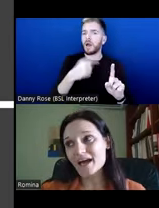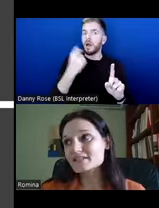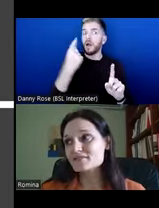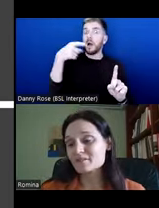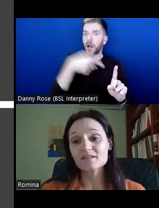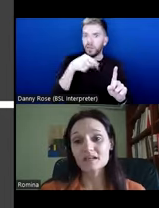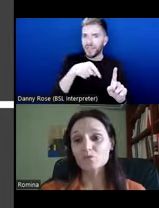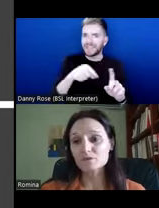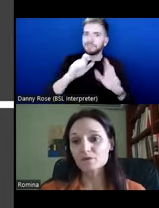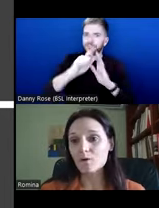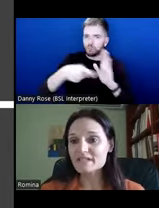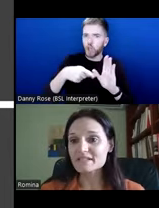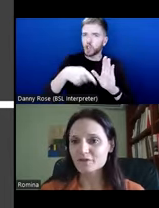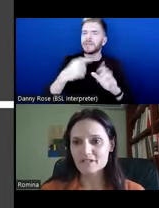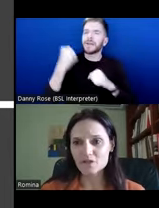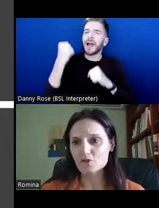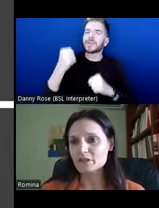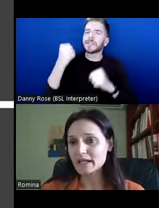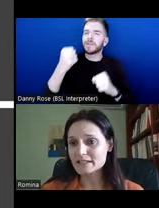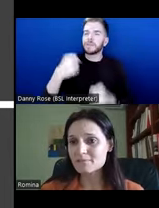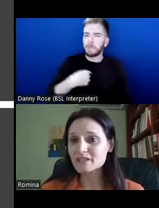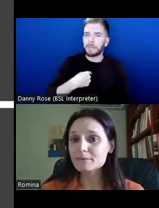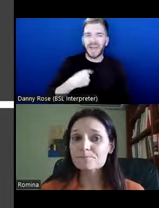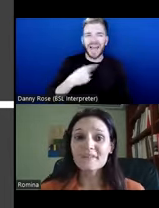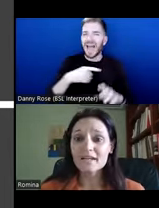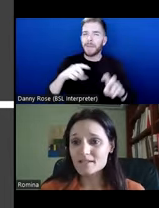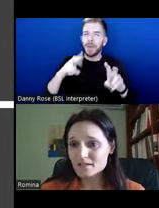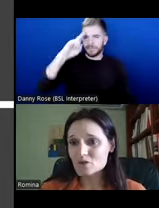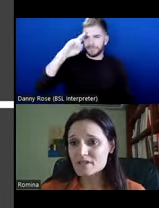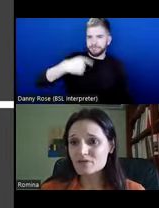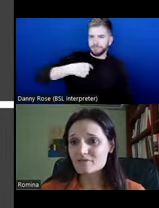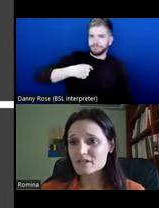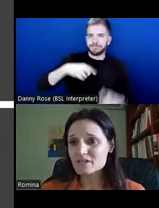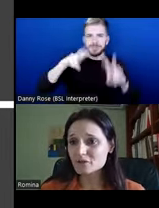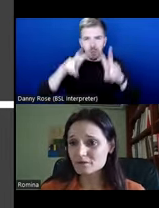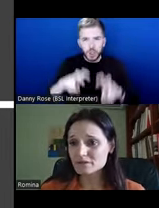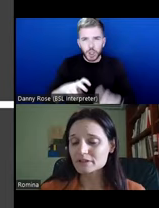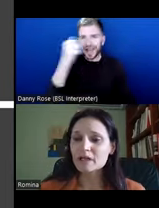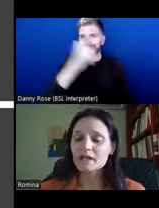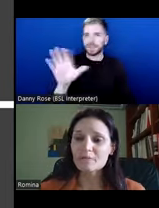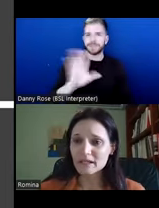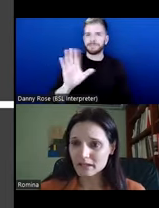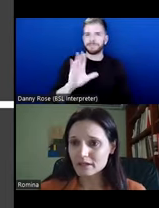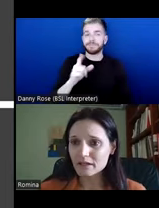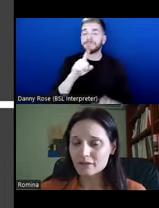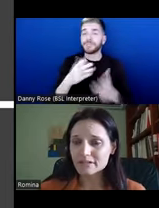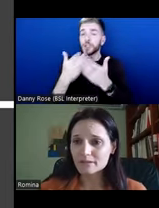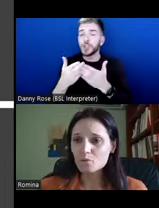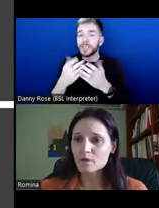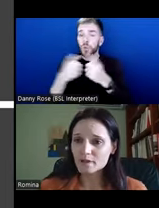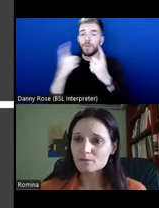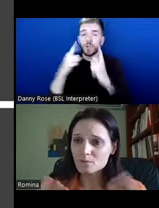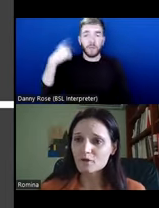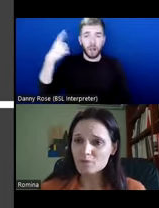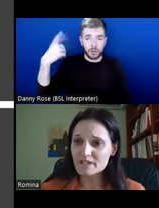activism, I'd say. wouldn't call myself a researcher or an academic. I sit at Suas University of London, but I currently